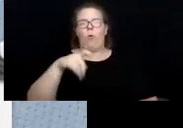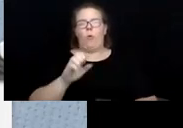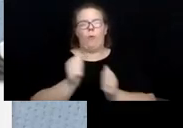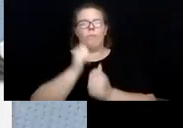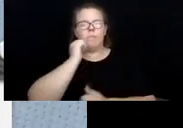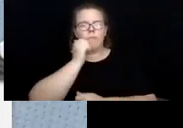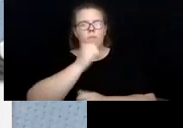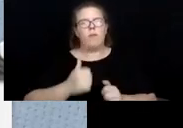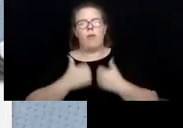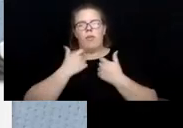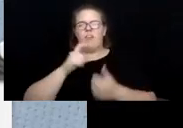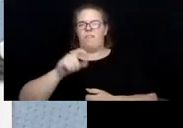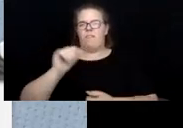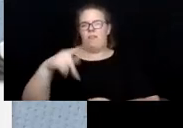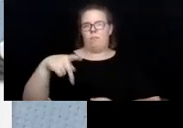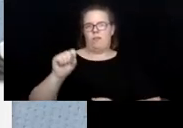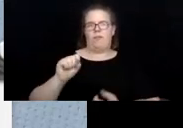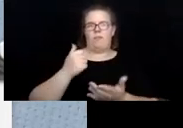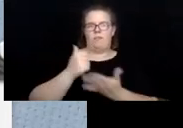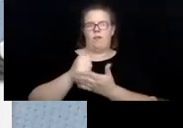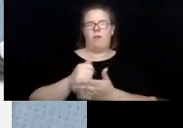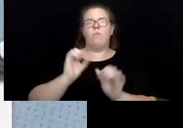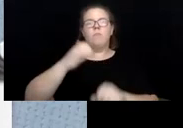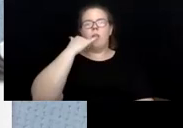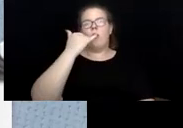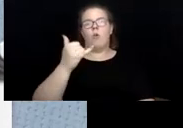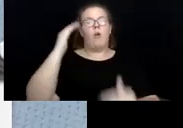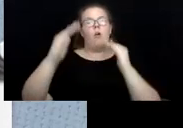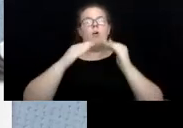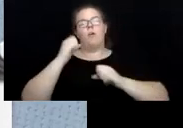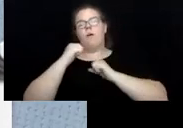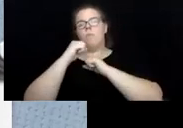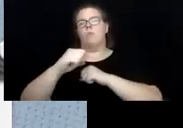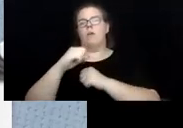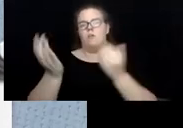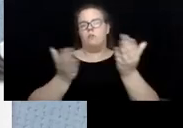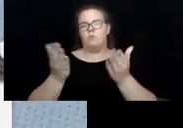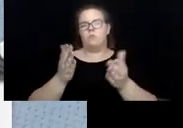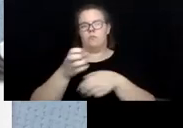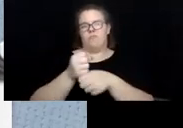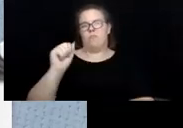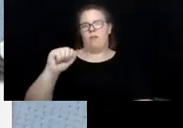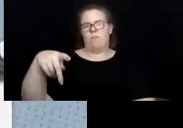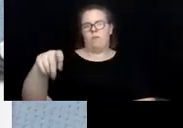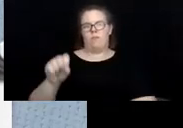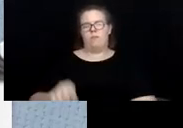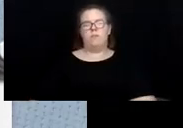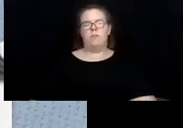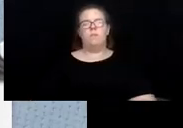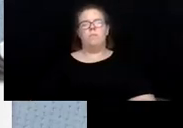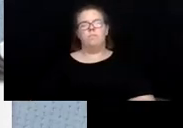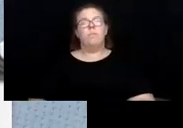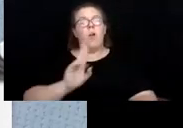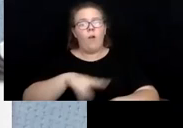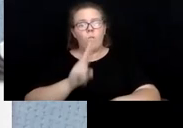in need of APS help, they can call adult protective services. Of course, if